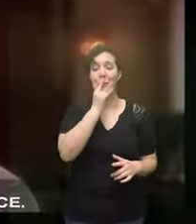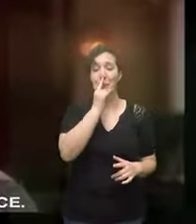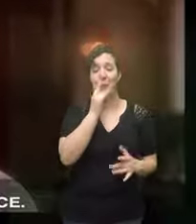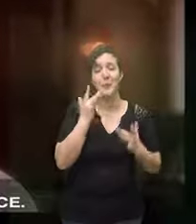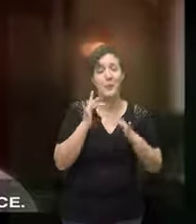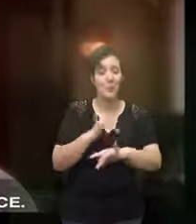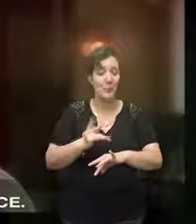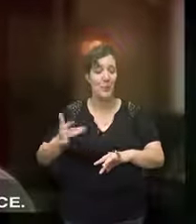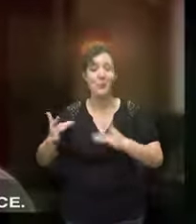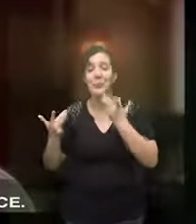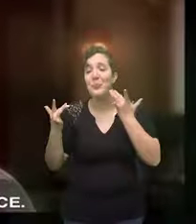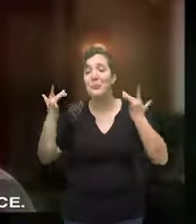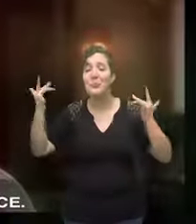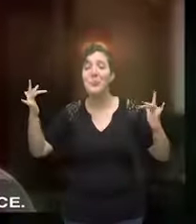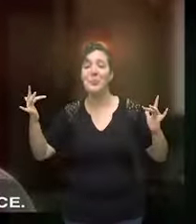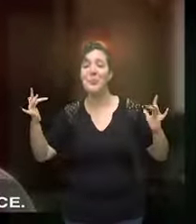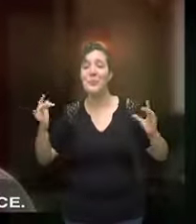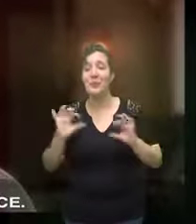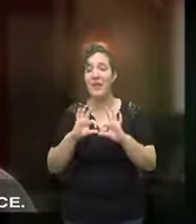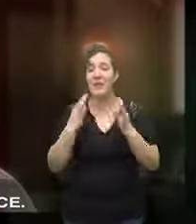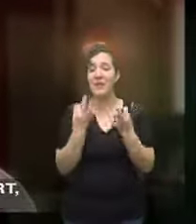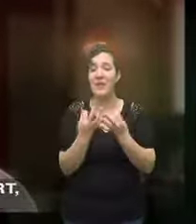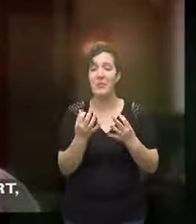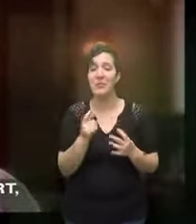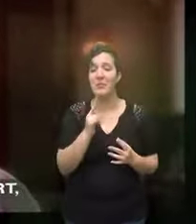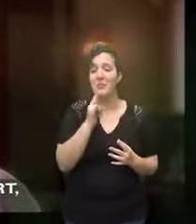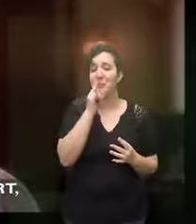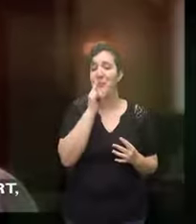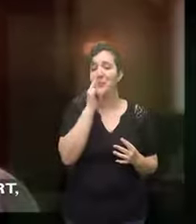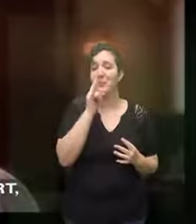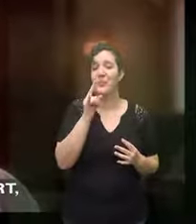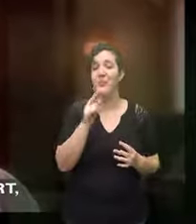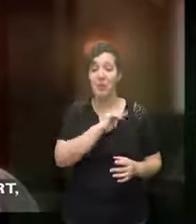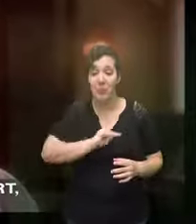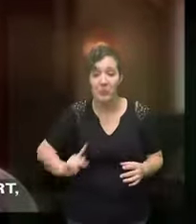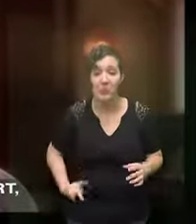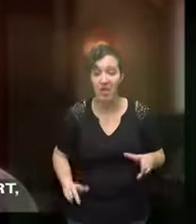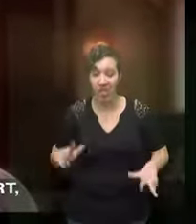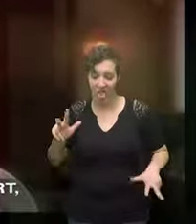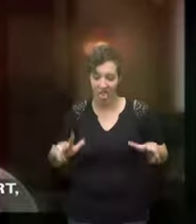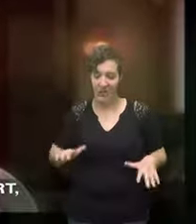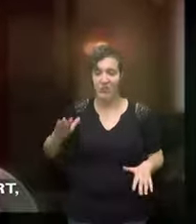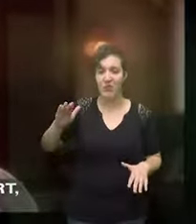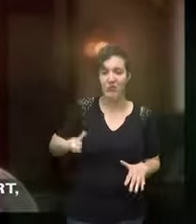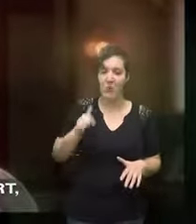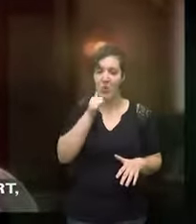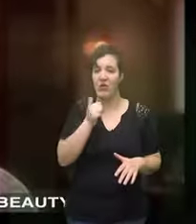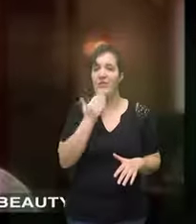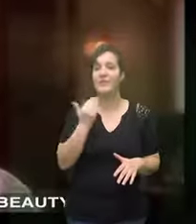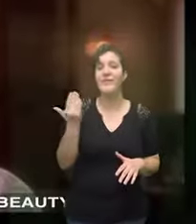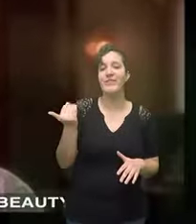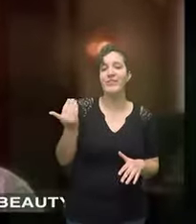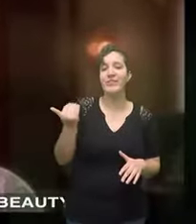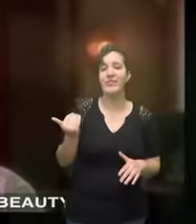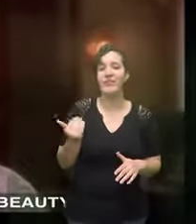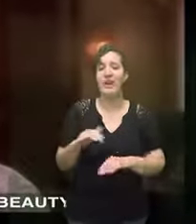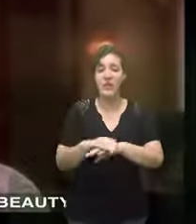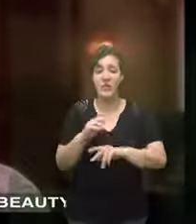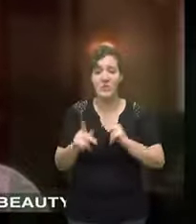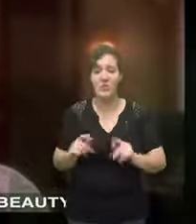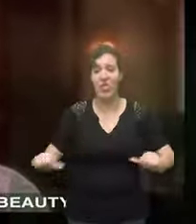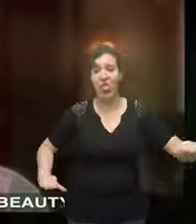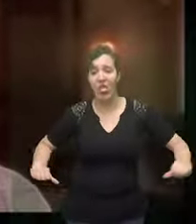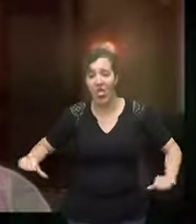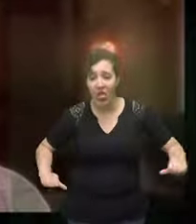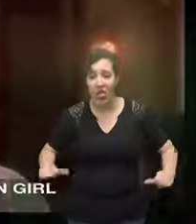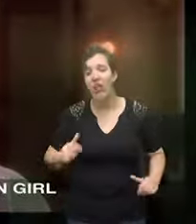diamonds the whole family is inclined to corpulence the princess is a short clumsy miss of fifteen years the English